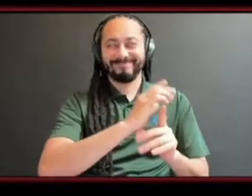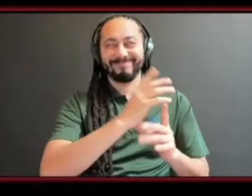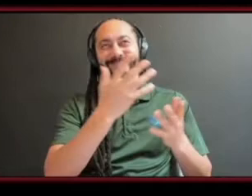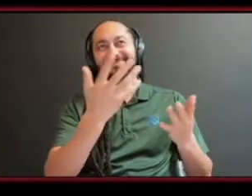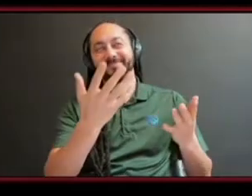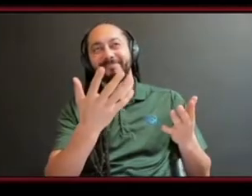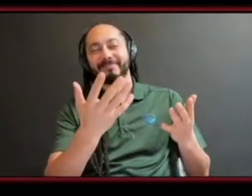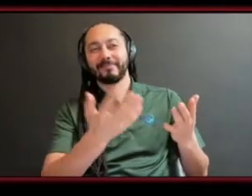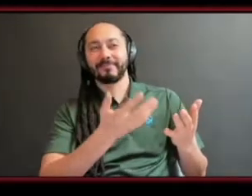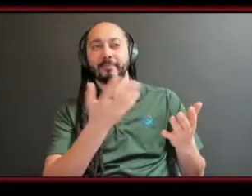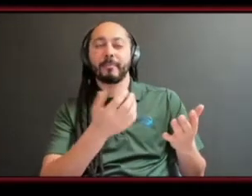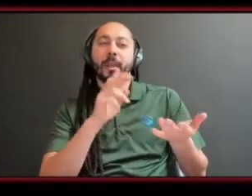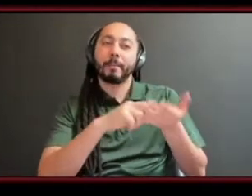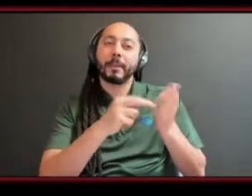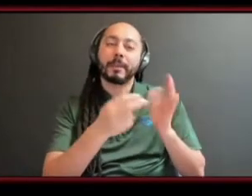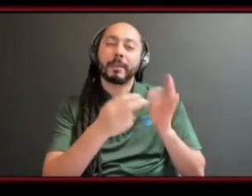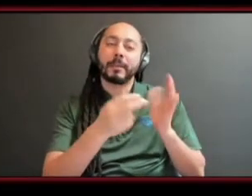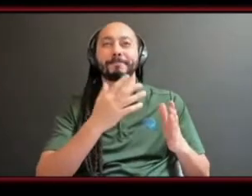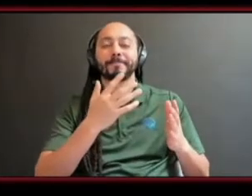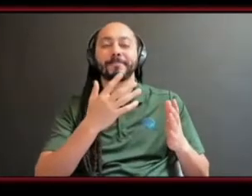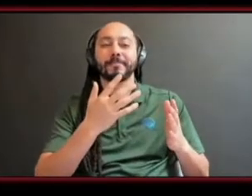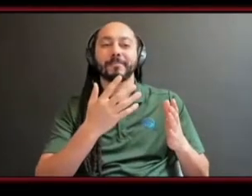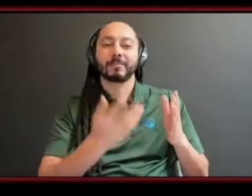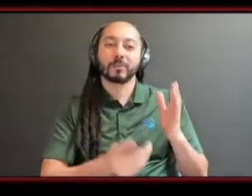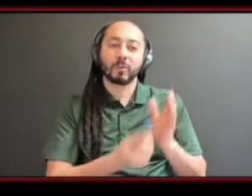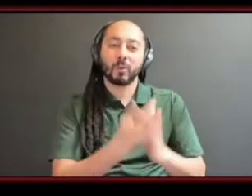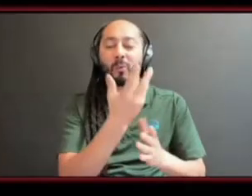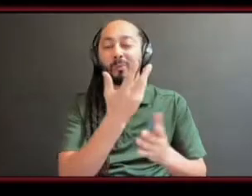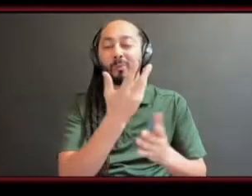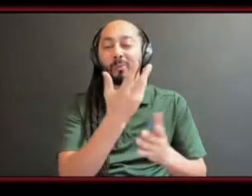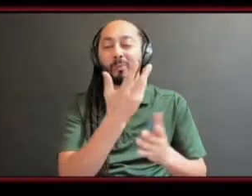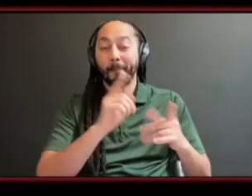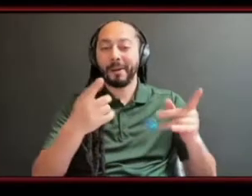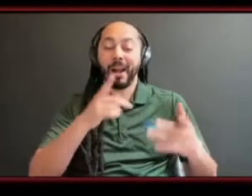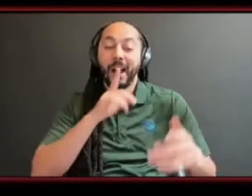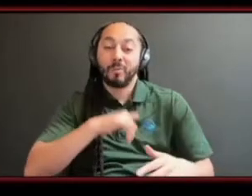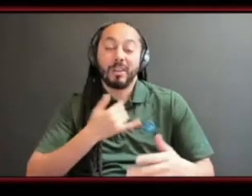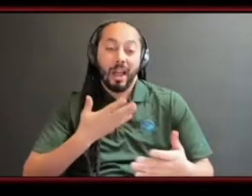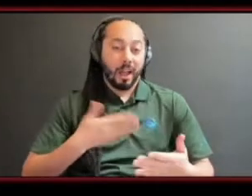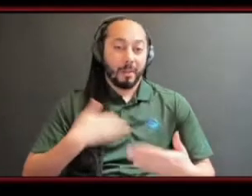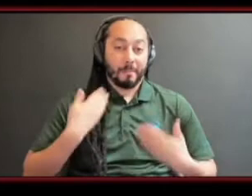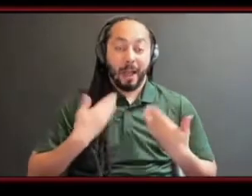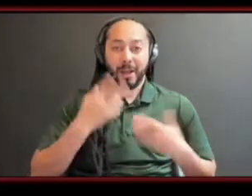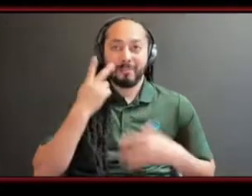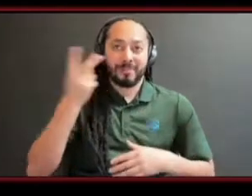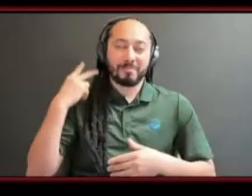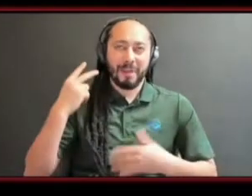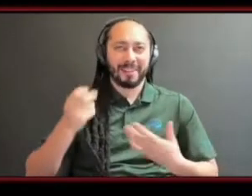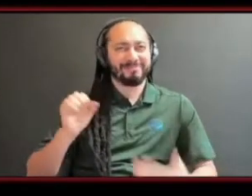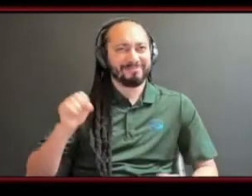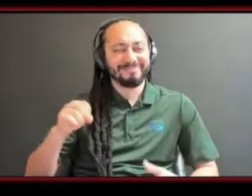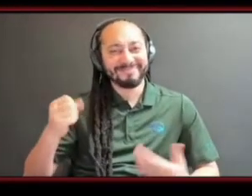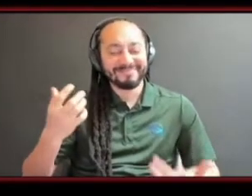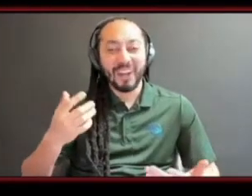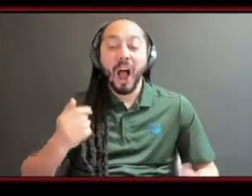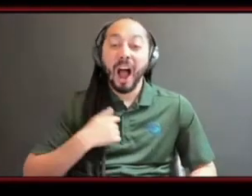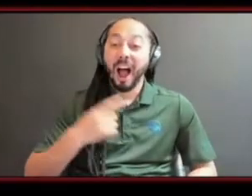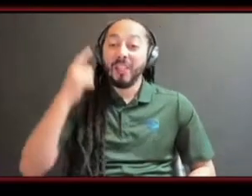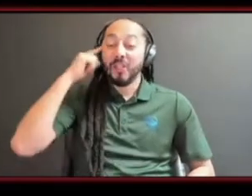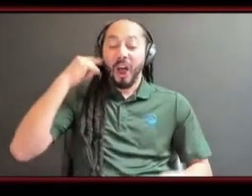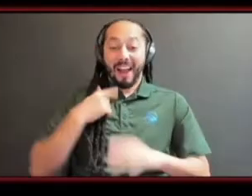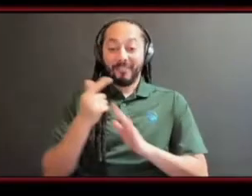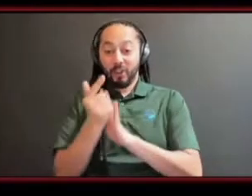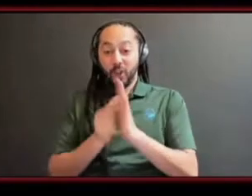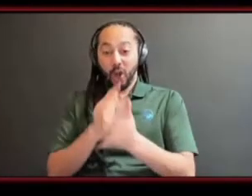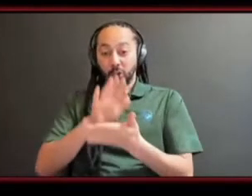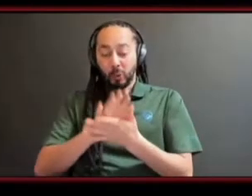um yeah i'm really happy in retrospect like i used to think like i would regret like dropping into law school